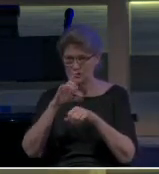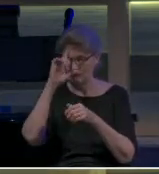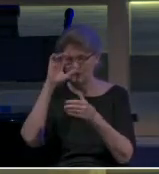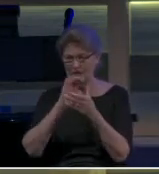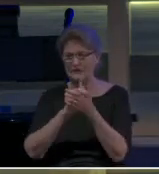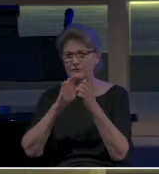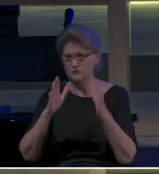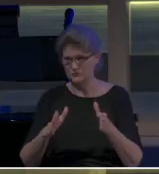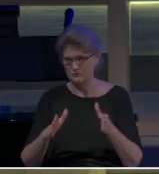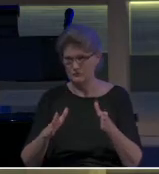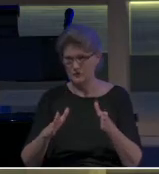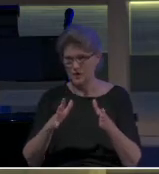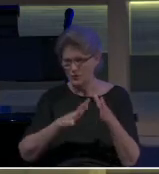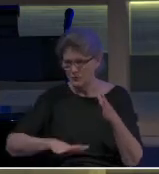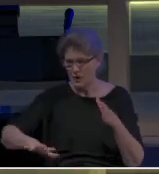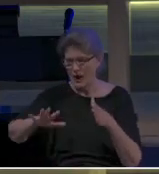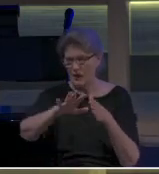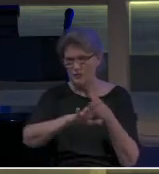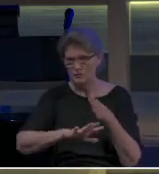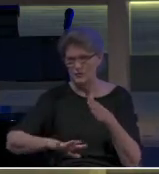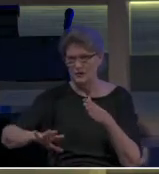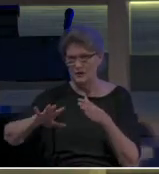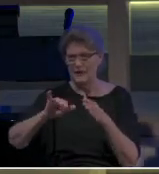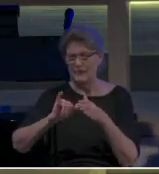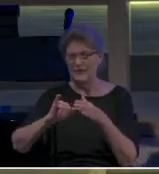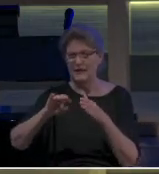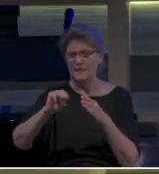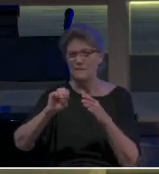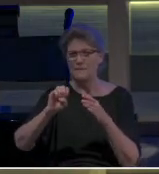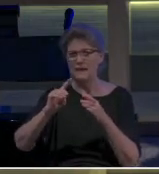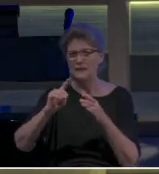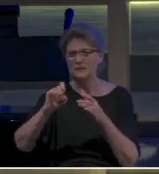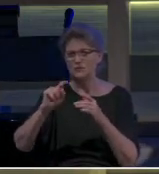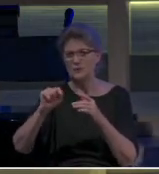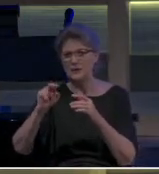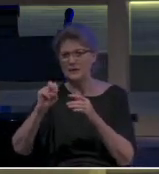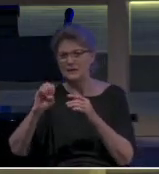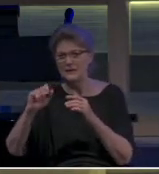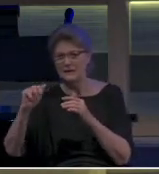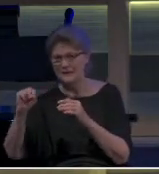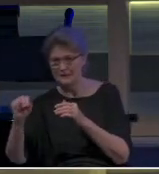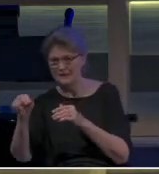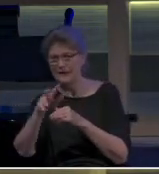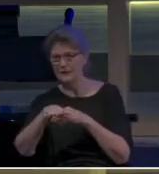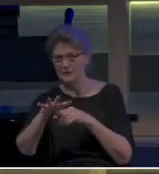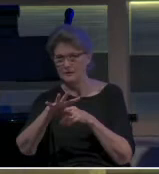throughout the Mediterranean area. The secondary recipients of the letter, who do you think those would be?